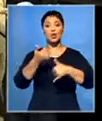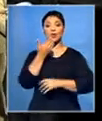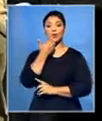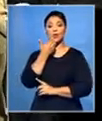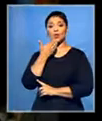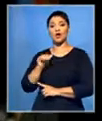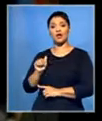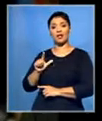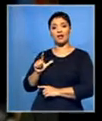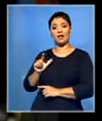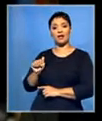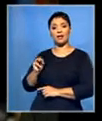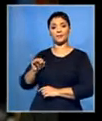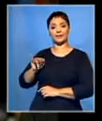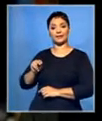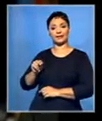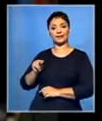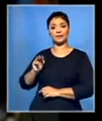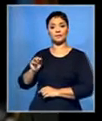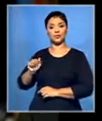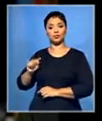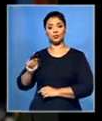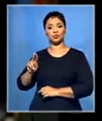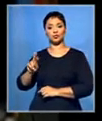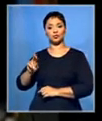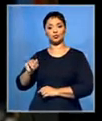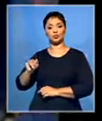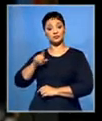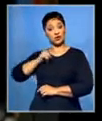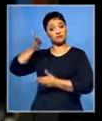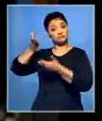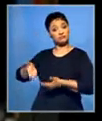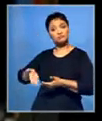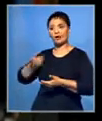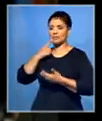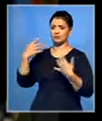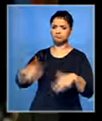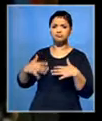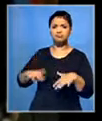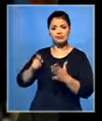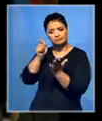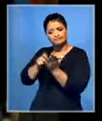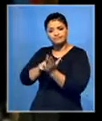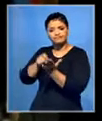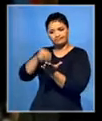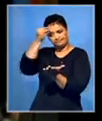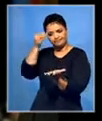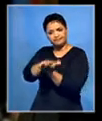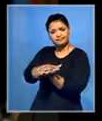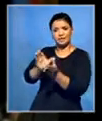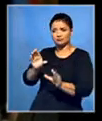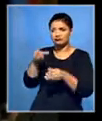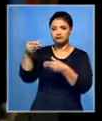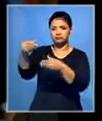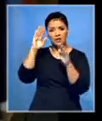Al-Amin Mazrui for his intellectual contribution, focusing on Africa,